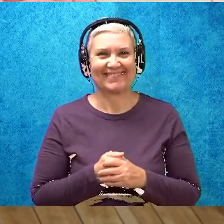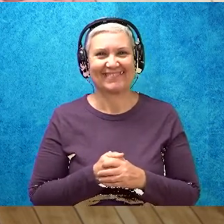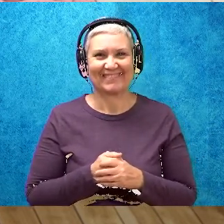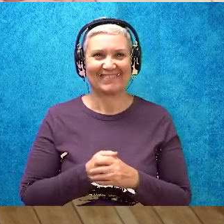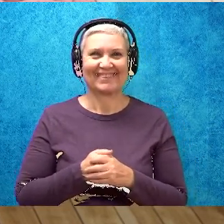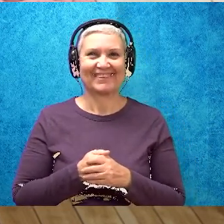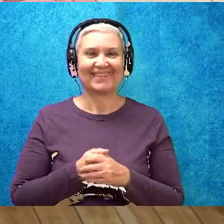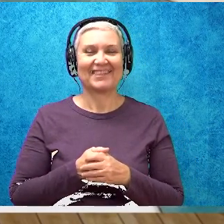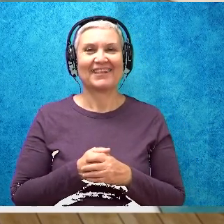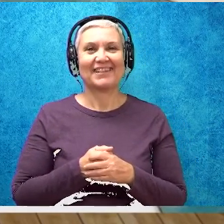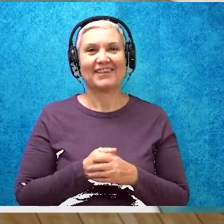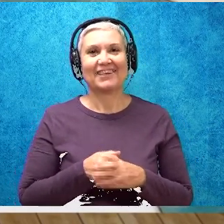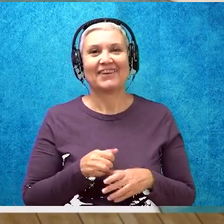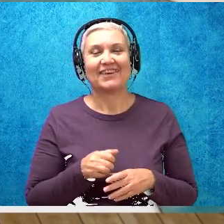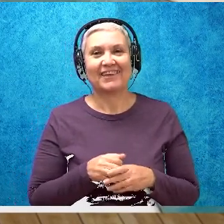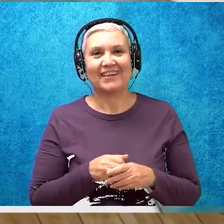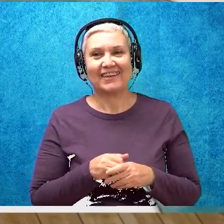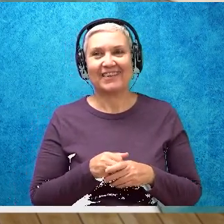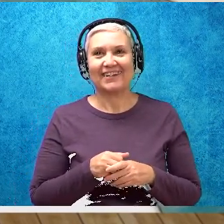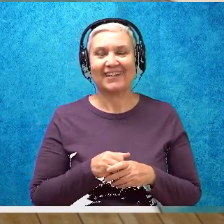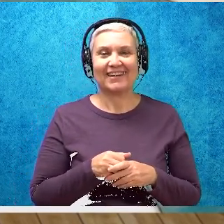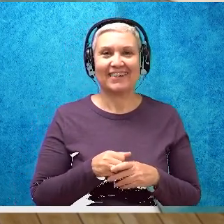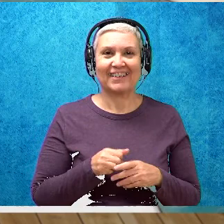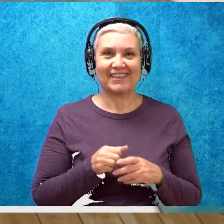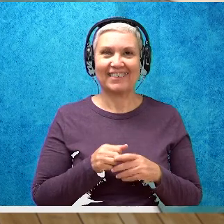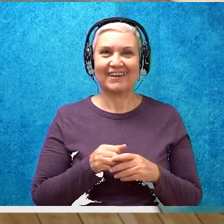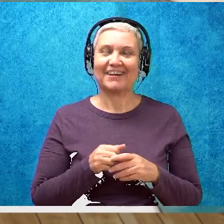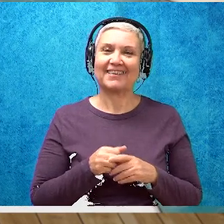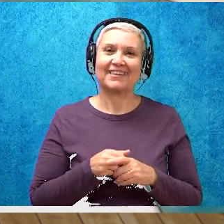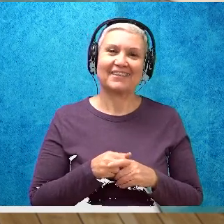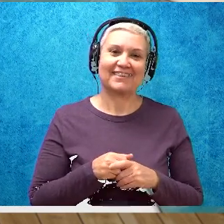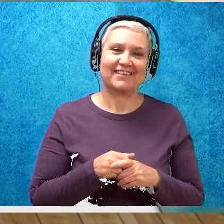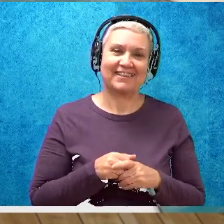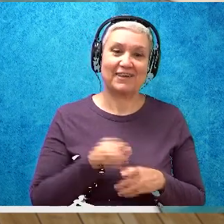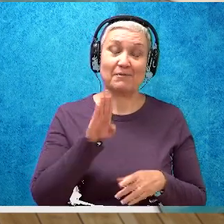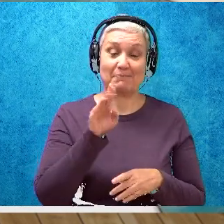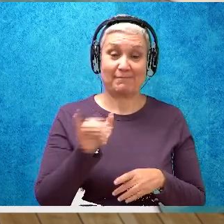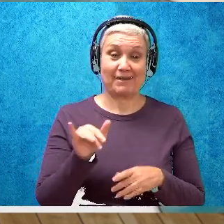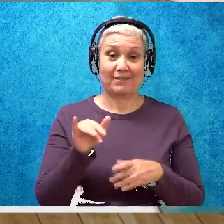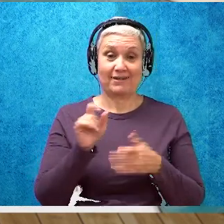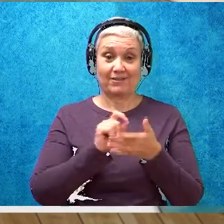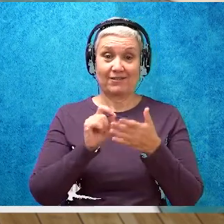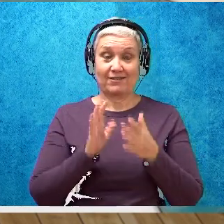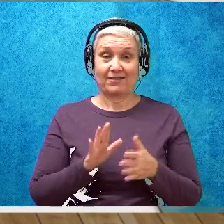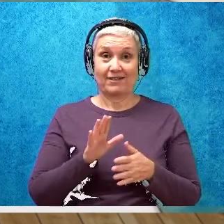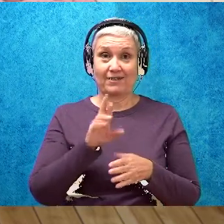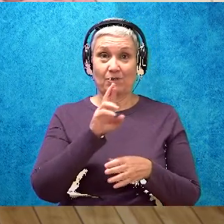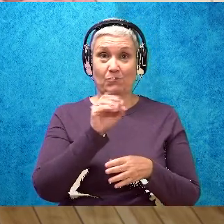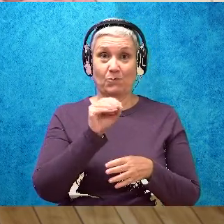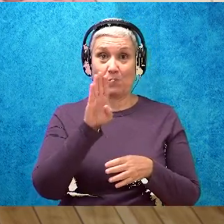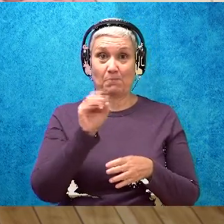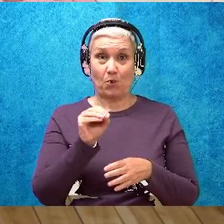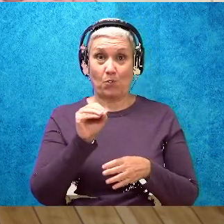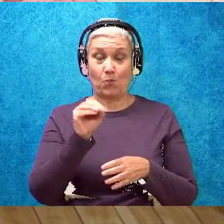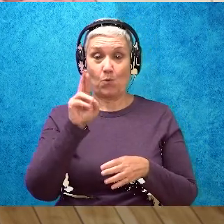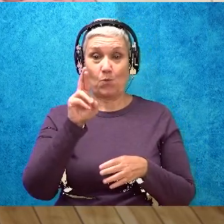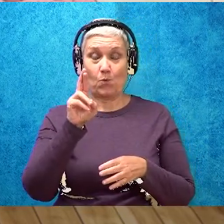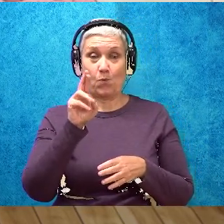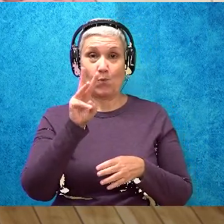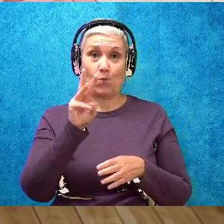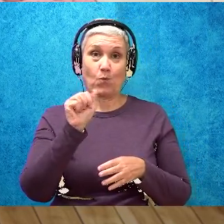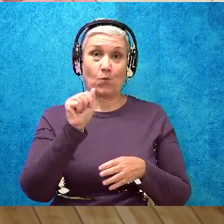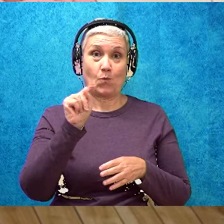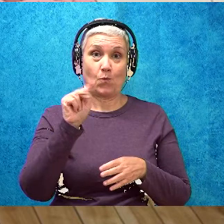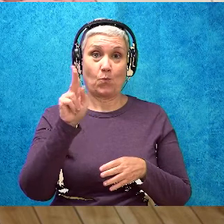Rude Cakes. And I'm sorry, this book is by Robo Watkins. All right,